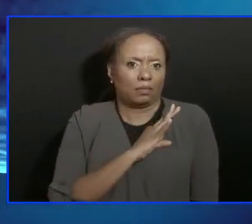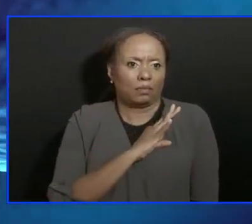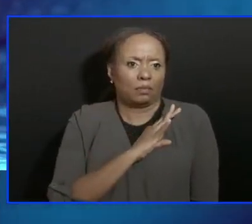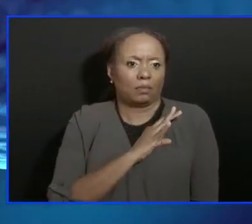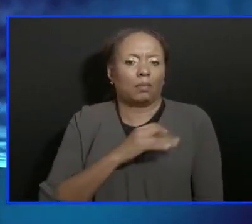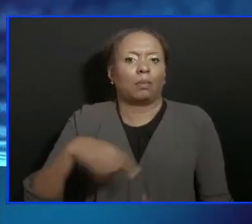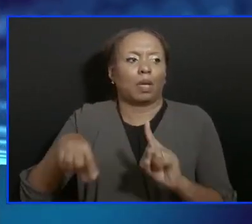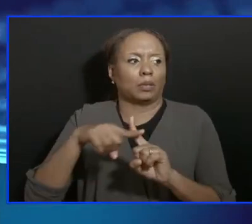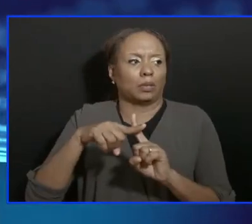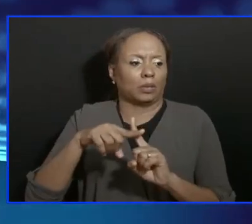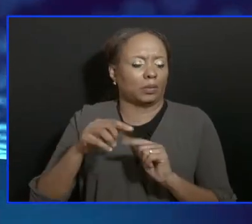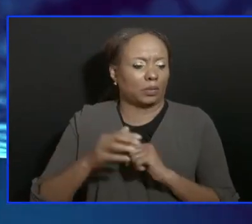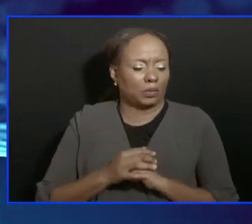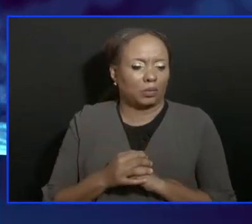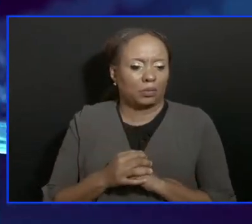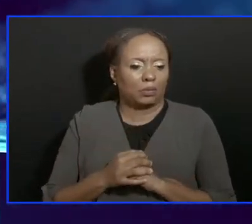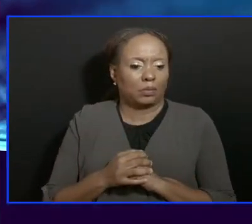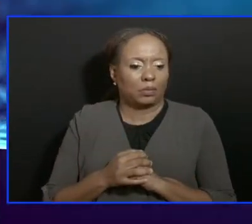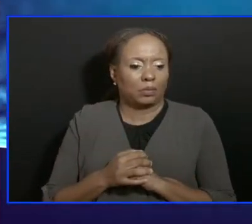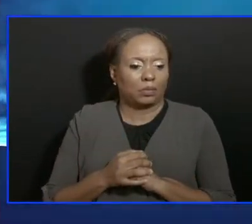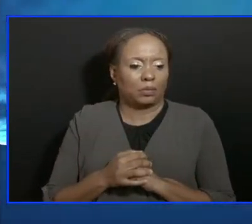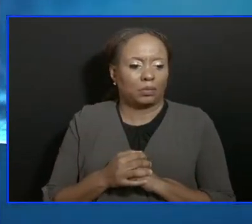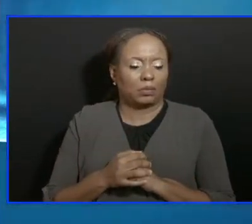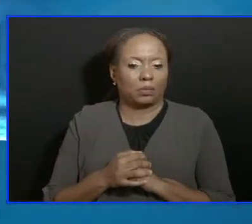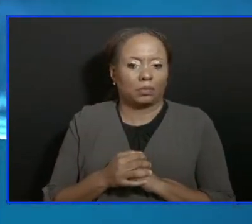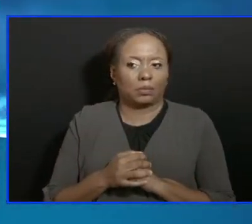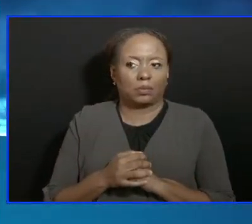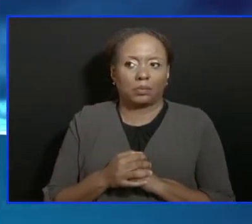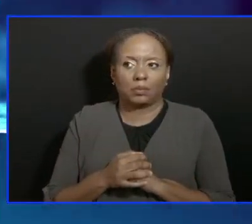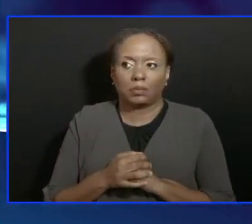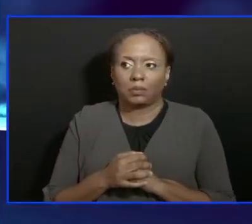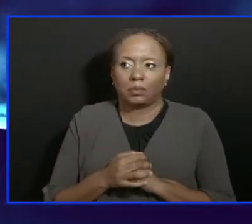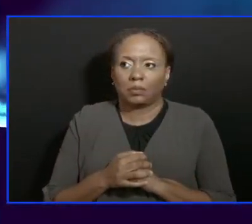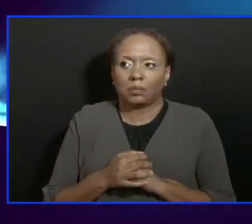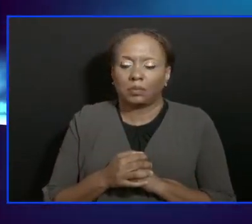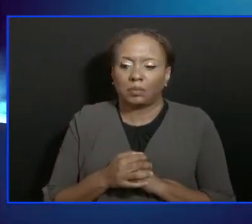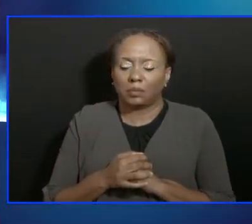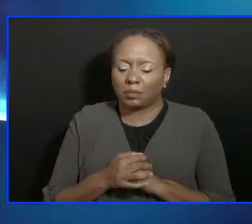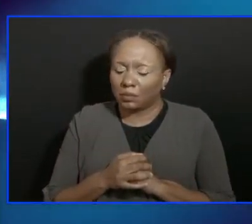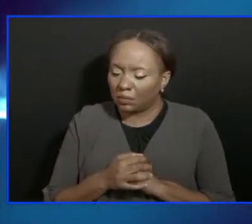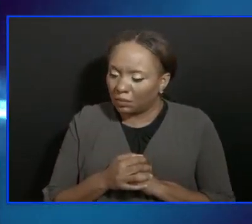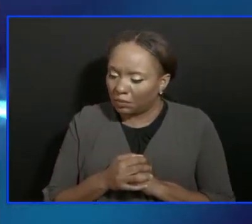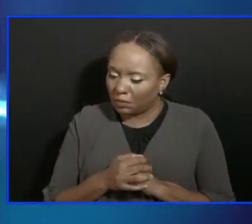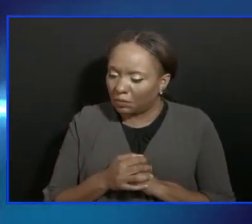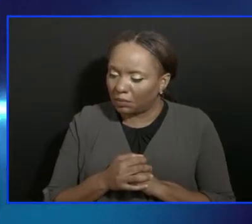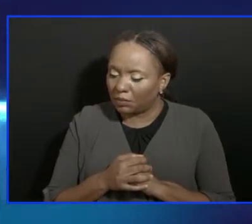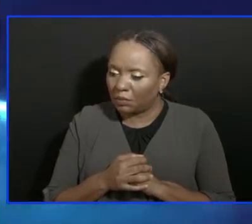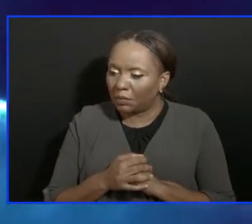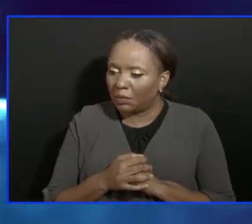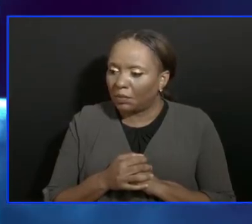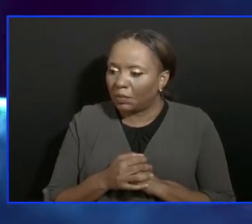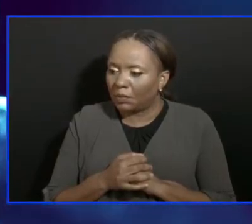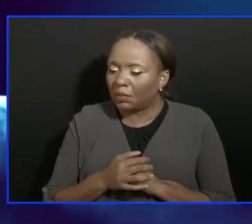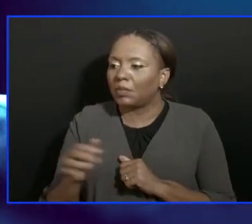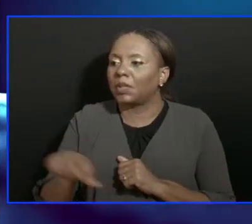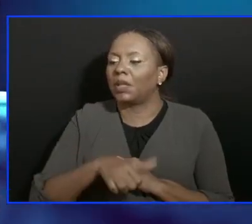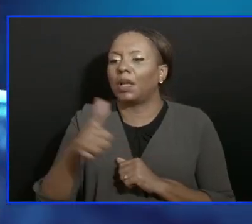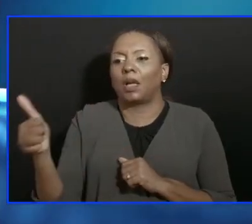either the number of staff you have at the facility and how much of them with the percentage that have been vaccinated as well?